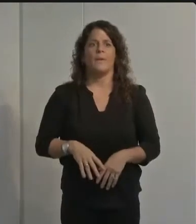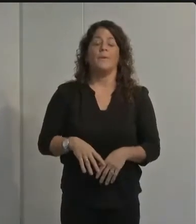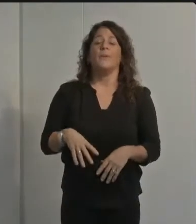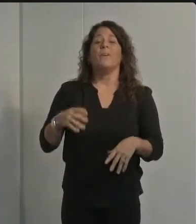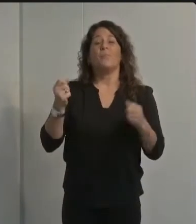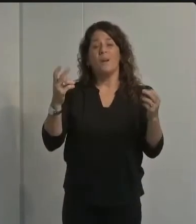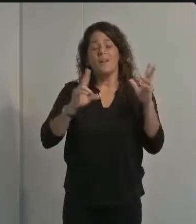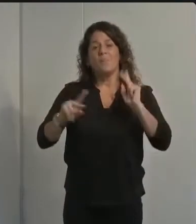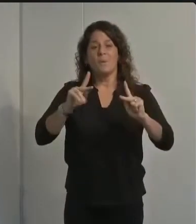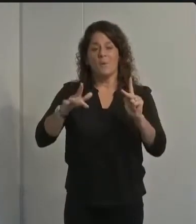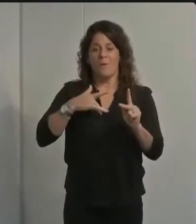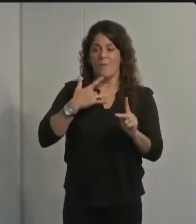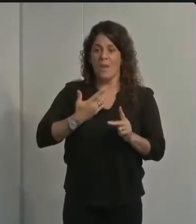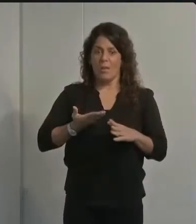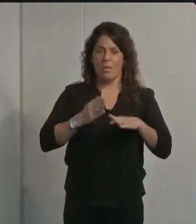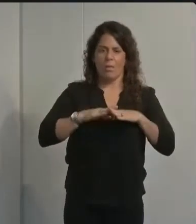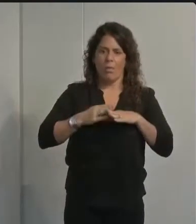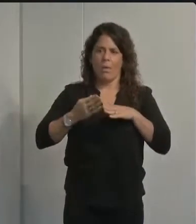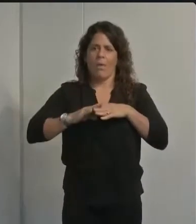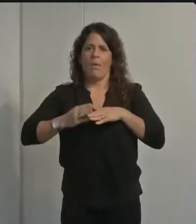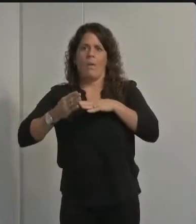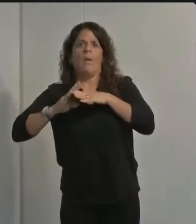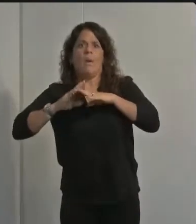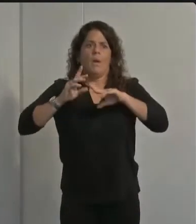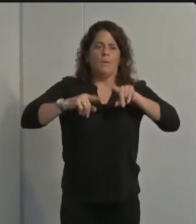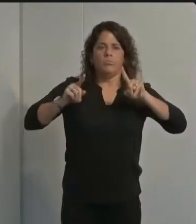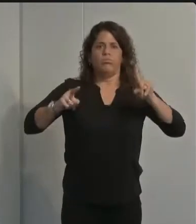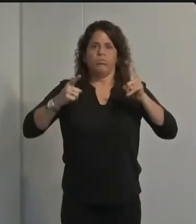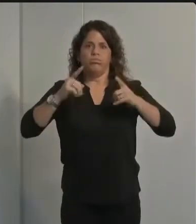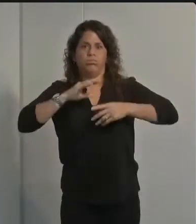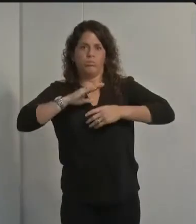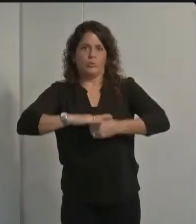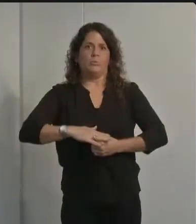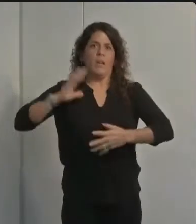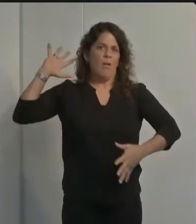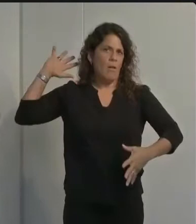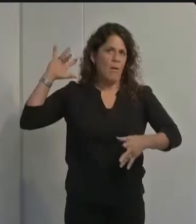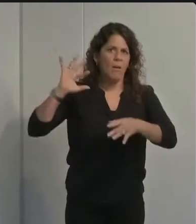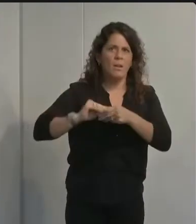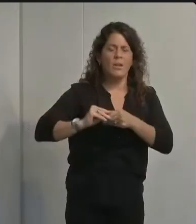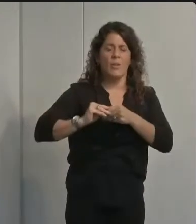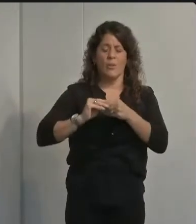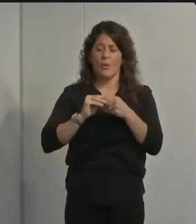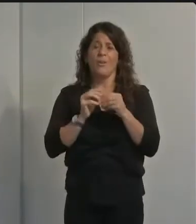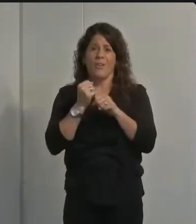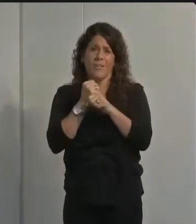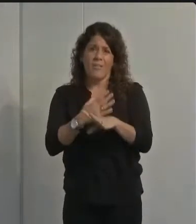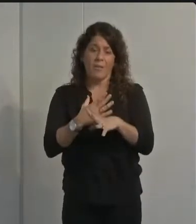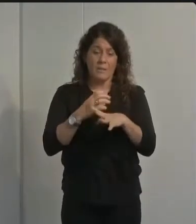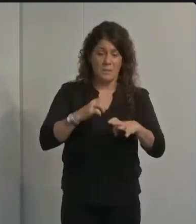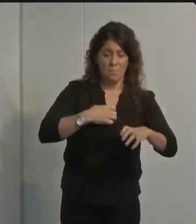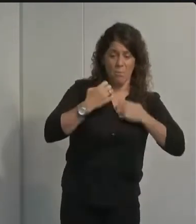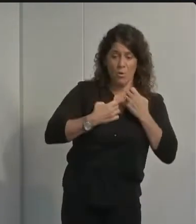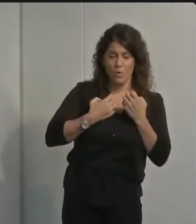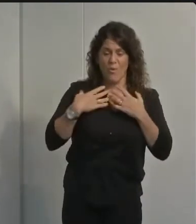the accumulation of stressors and this has the ability to take both a physical and an emotional toll